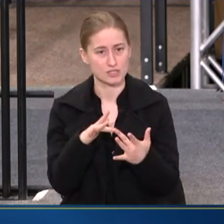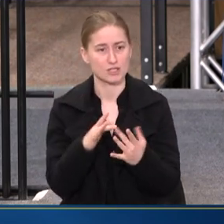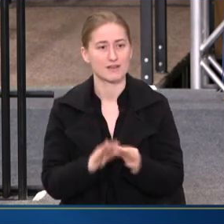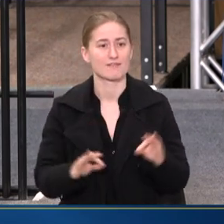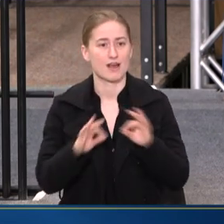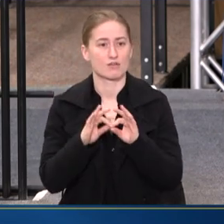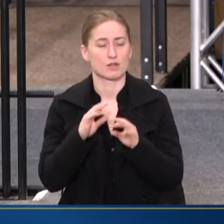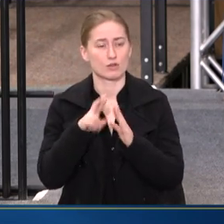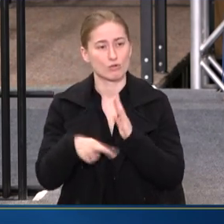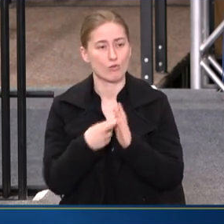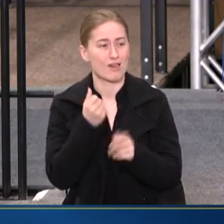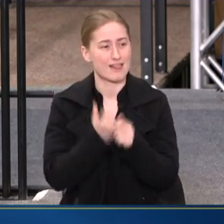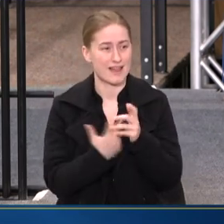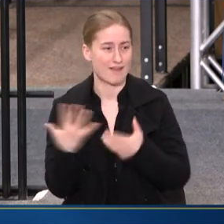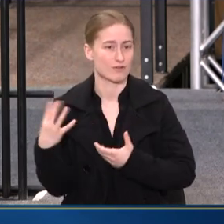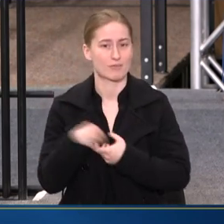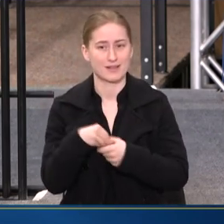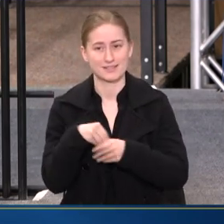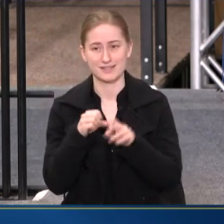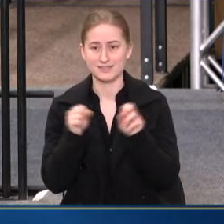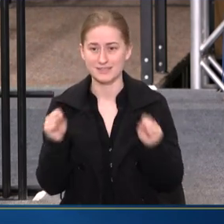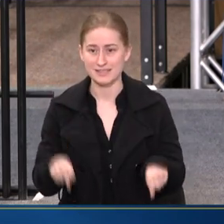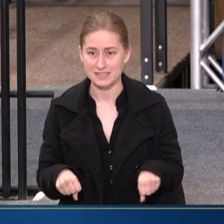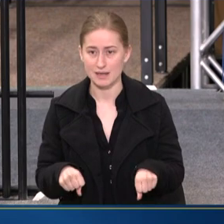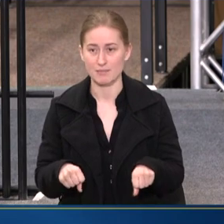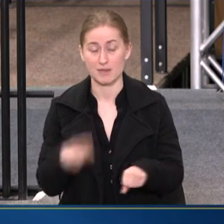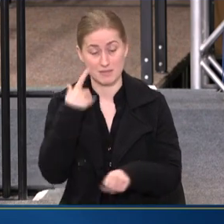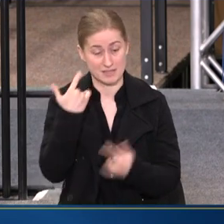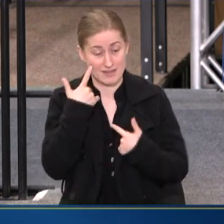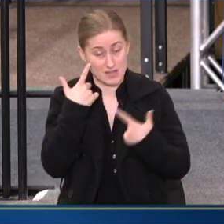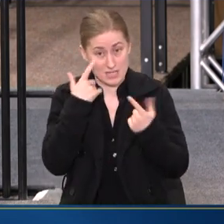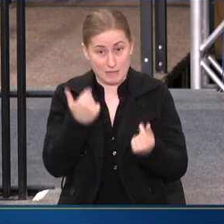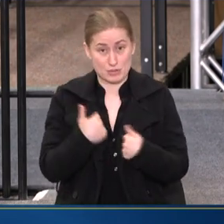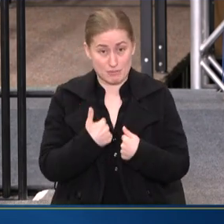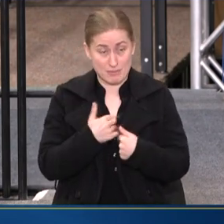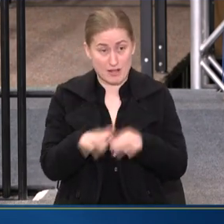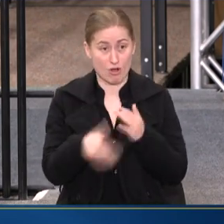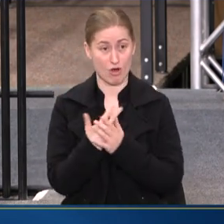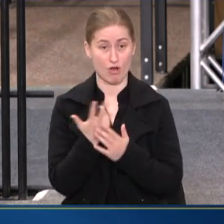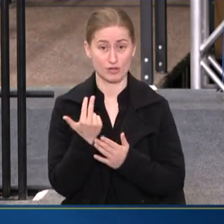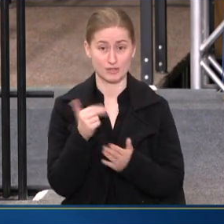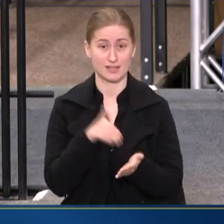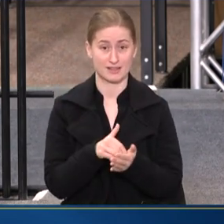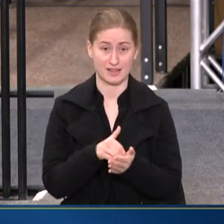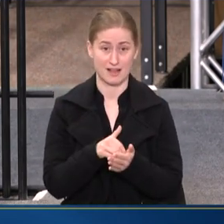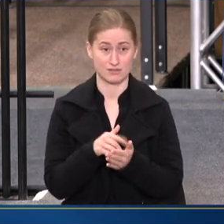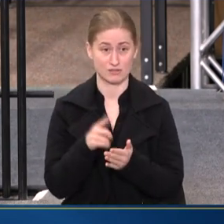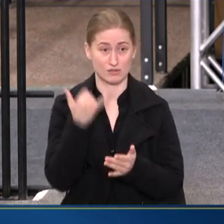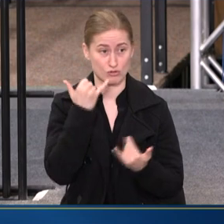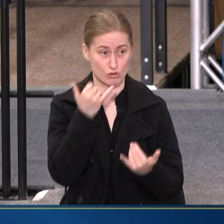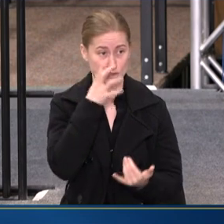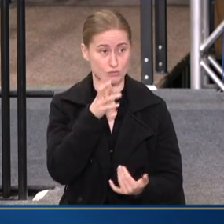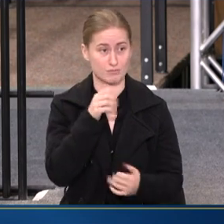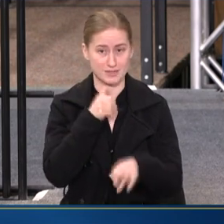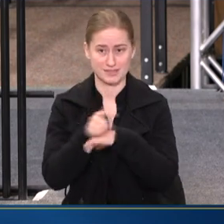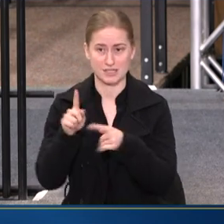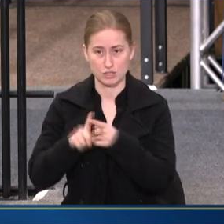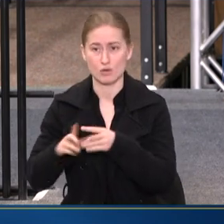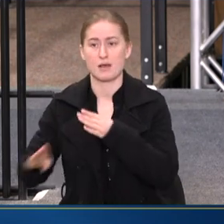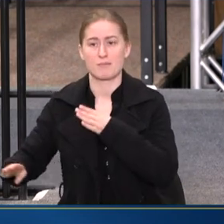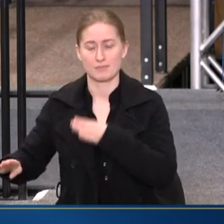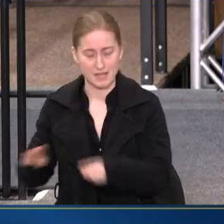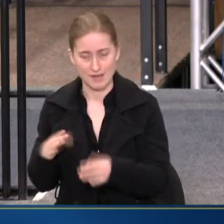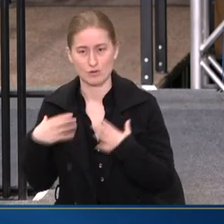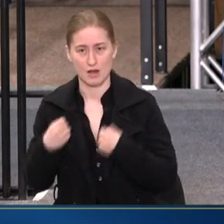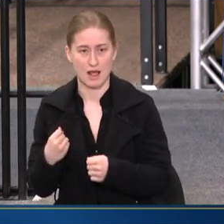that everyone plays in that system. Because if it were up to me, all 13,000 of those calls will go out to a behavioral